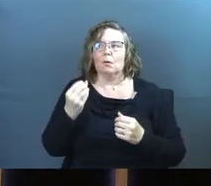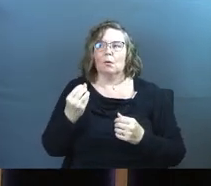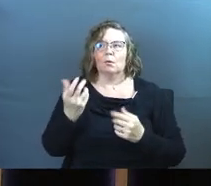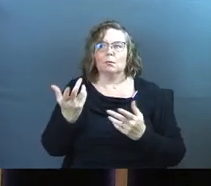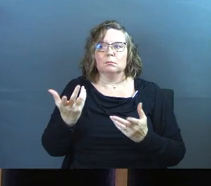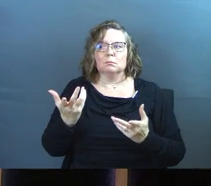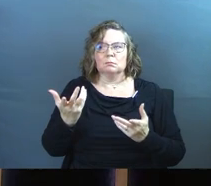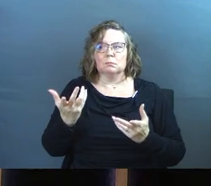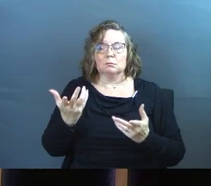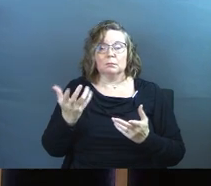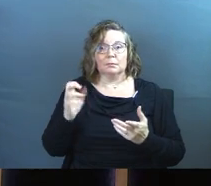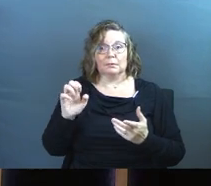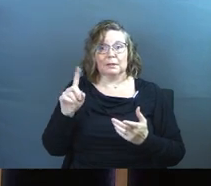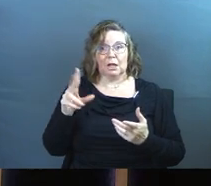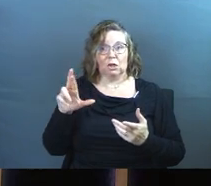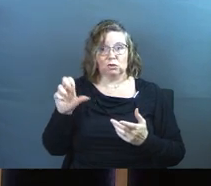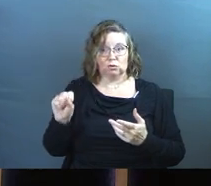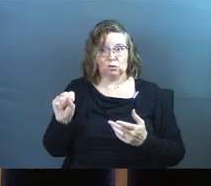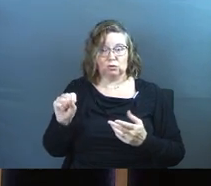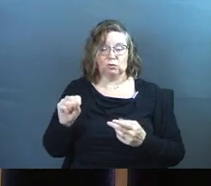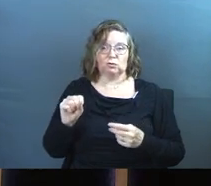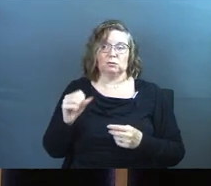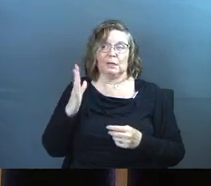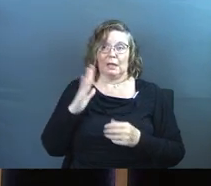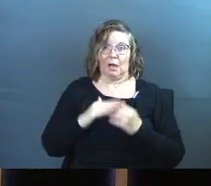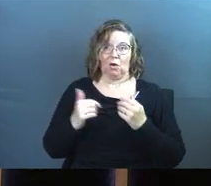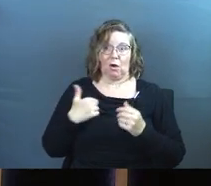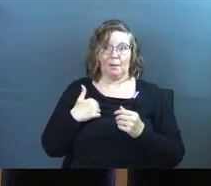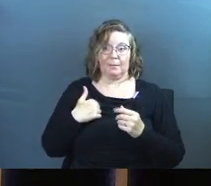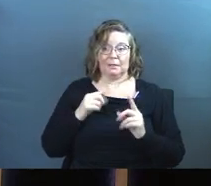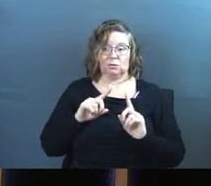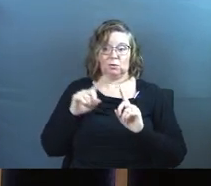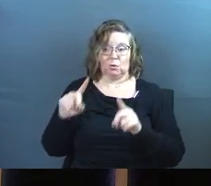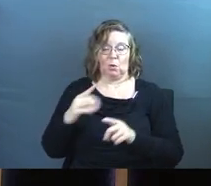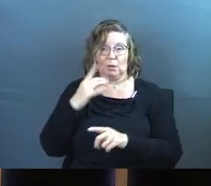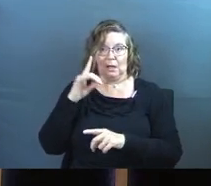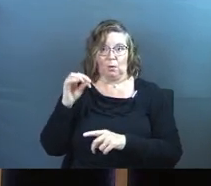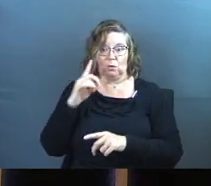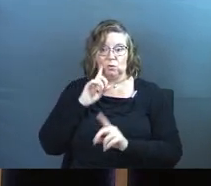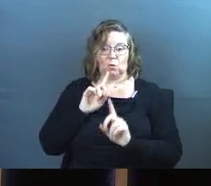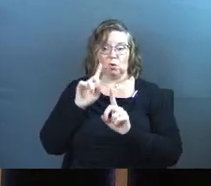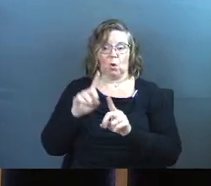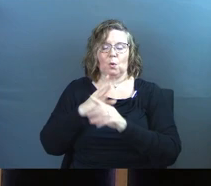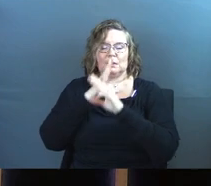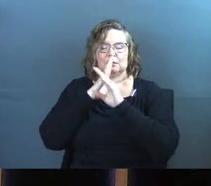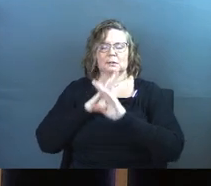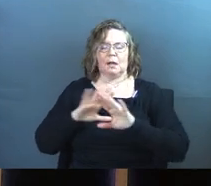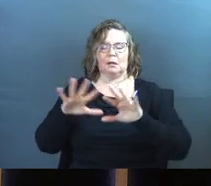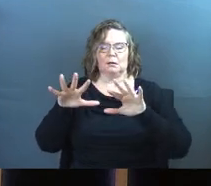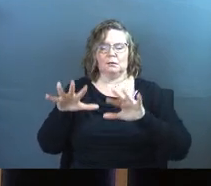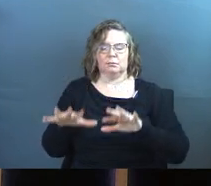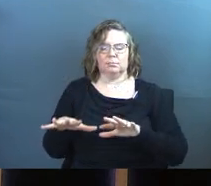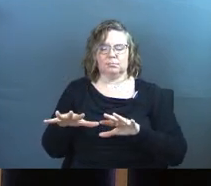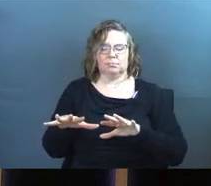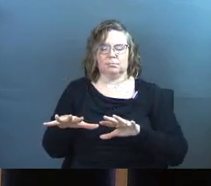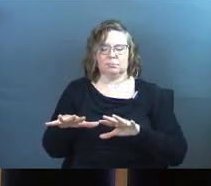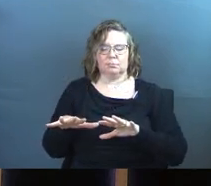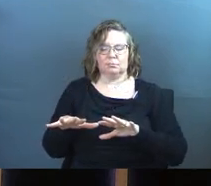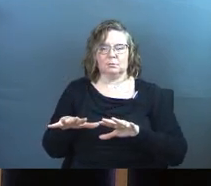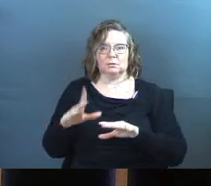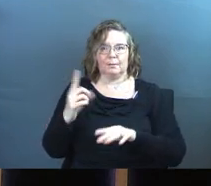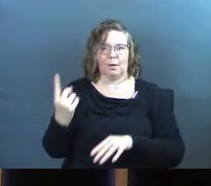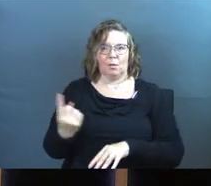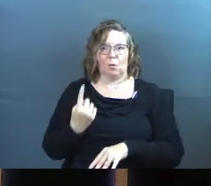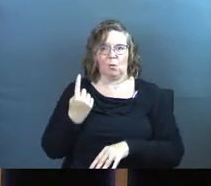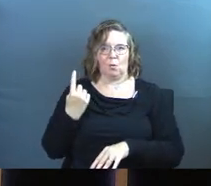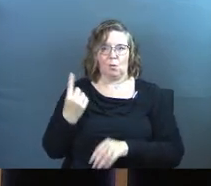the elders and God called me to this space in Colorado just to go silent and to be quiet, to be